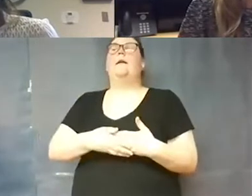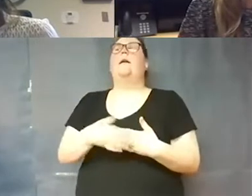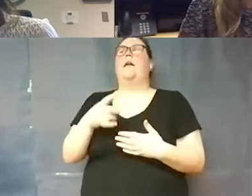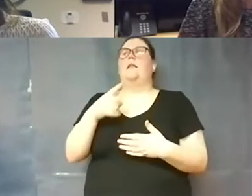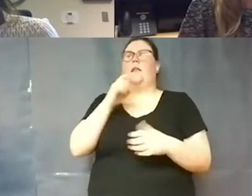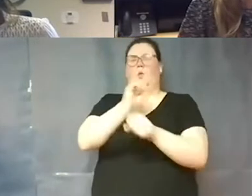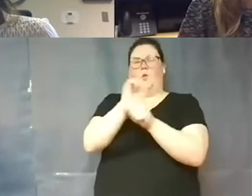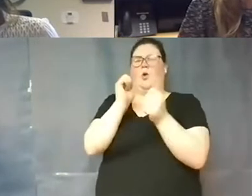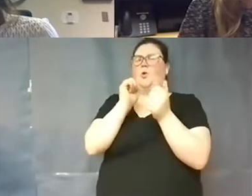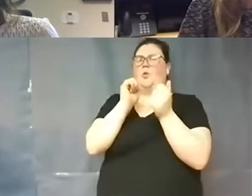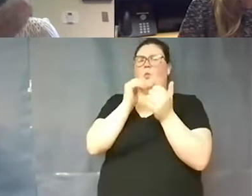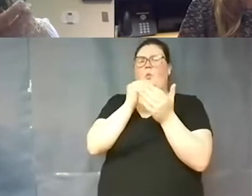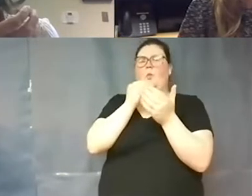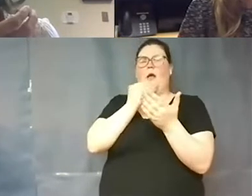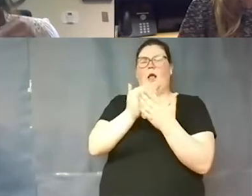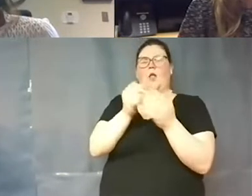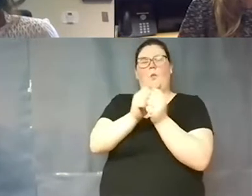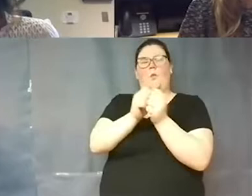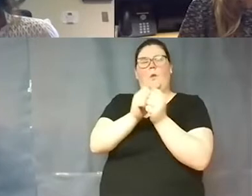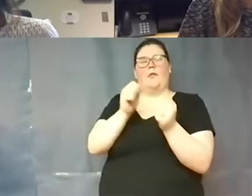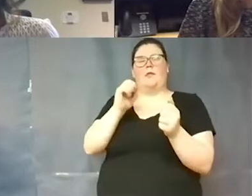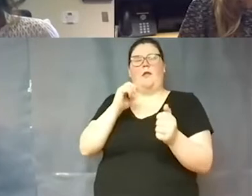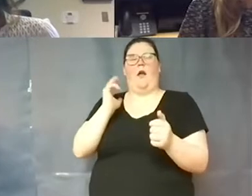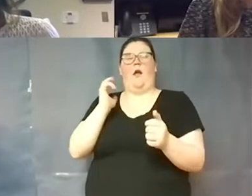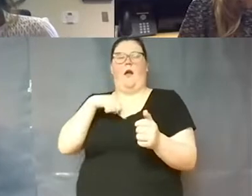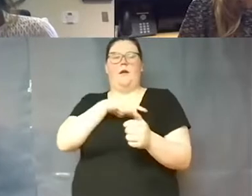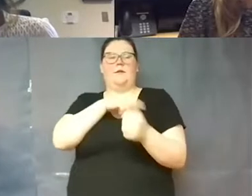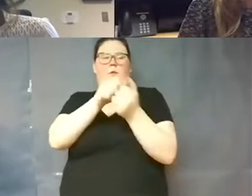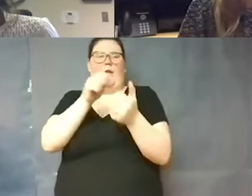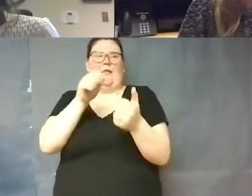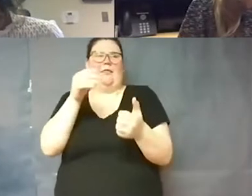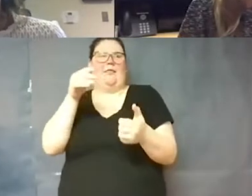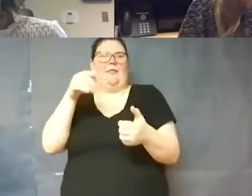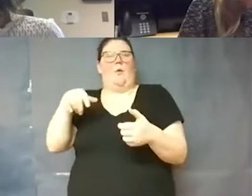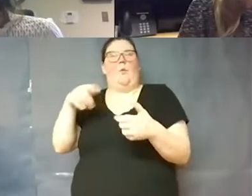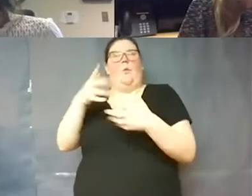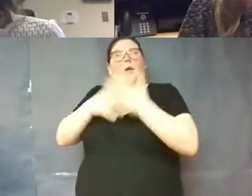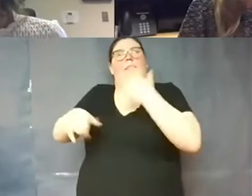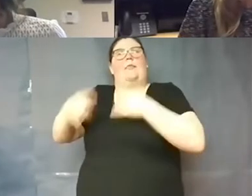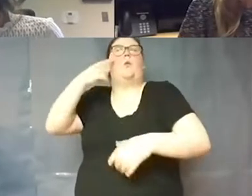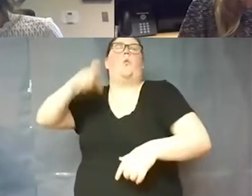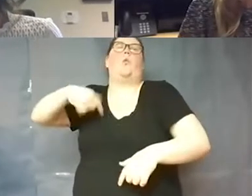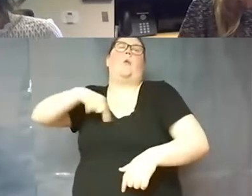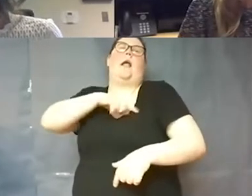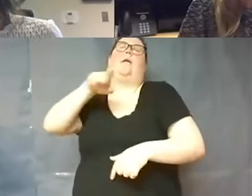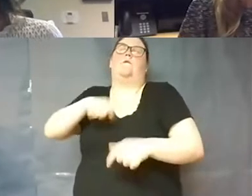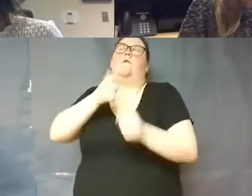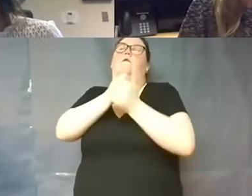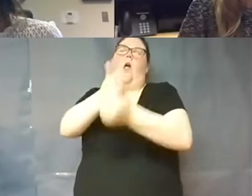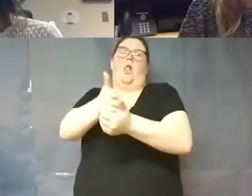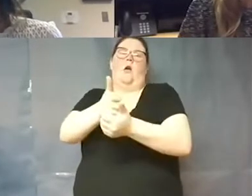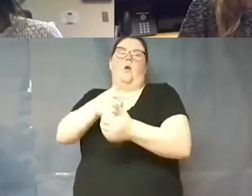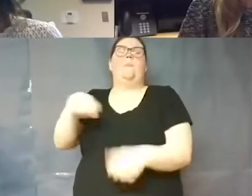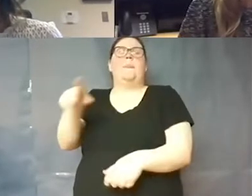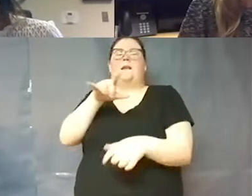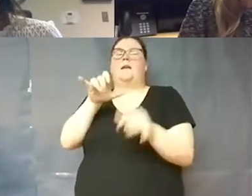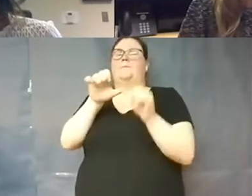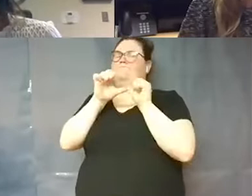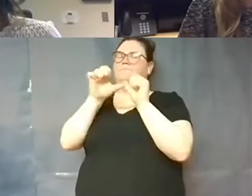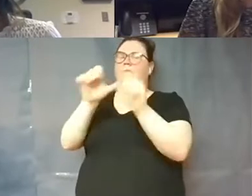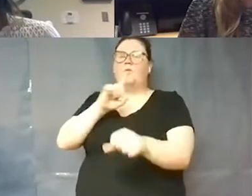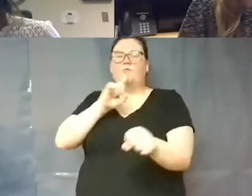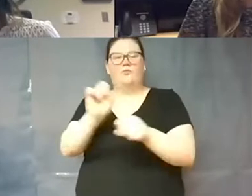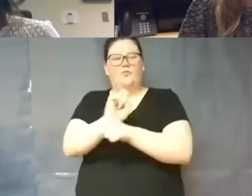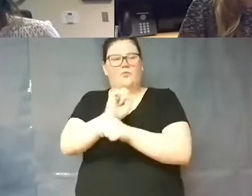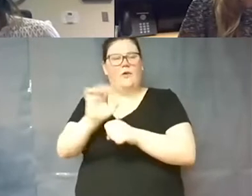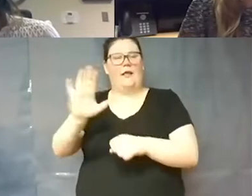well with us uh within the boundaries of what they know we have to follow so um they they aren't they're going to stay true to their